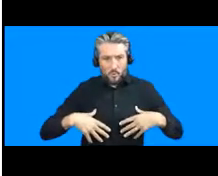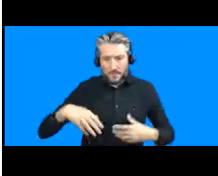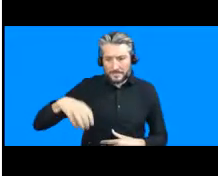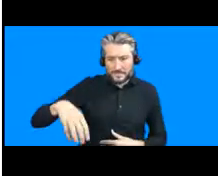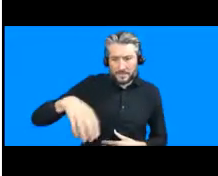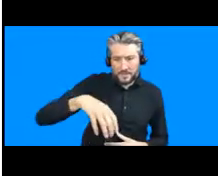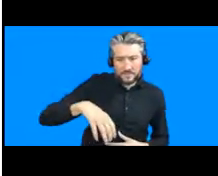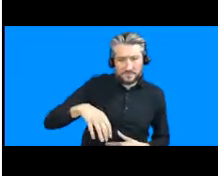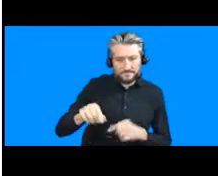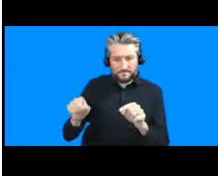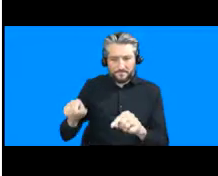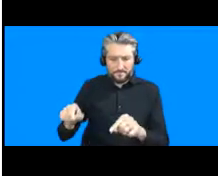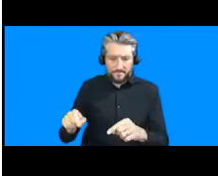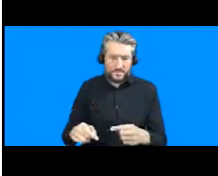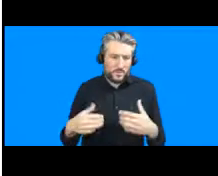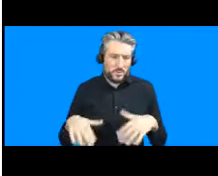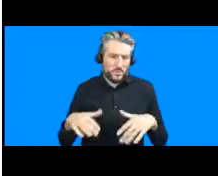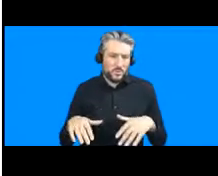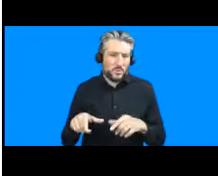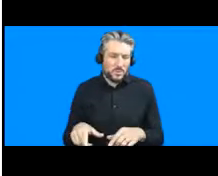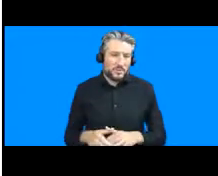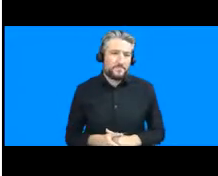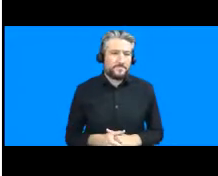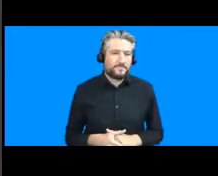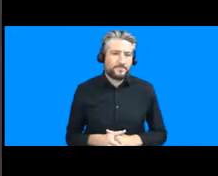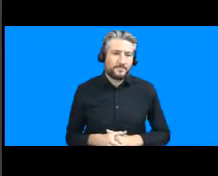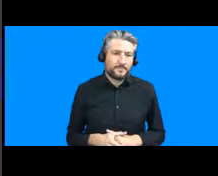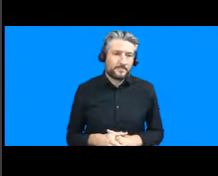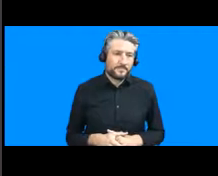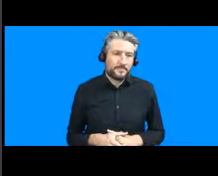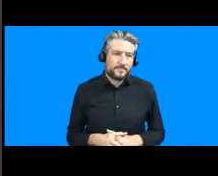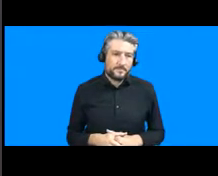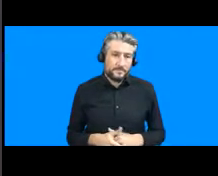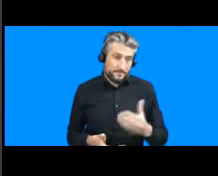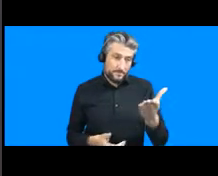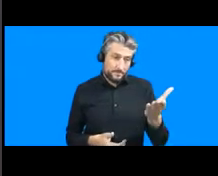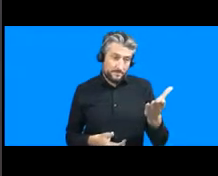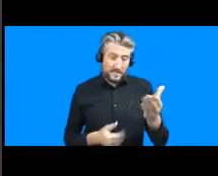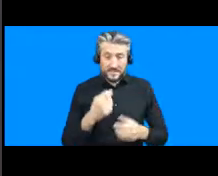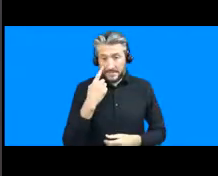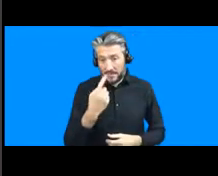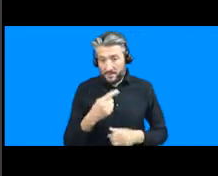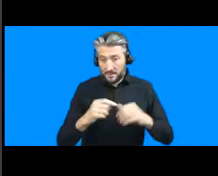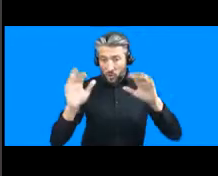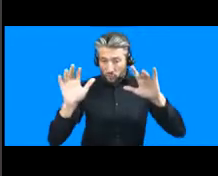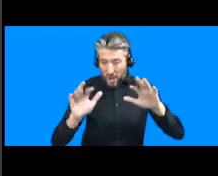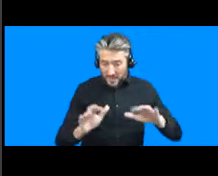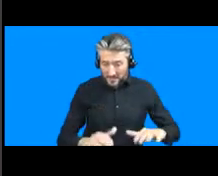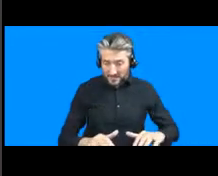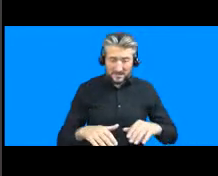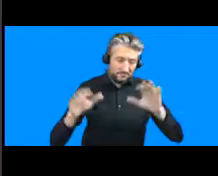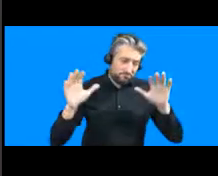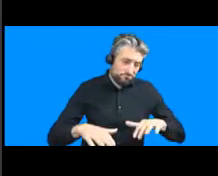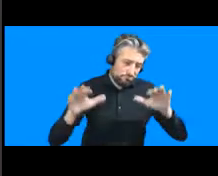this uh high income areas were also affected by this uh by this rape hall so these are just some images uh just to give you an